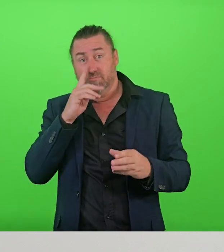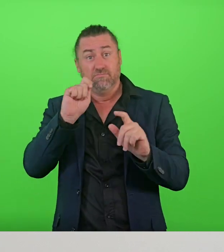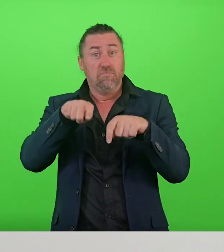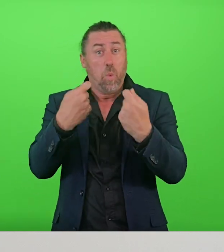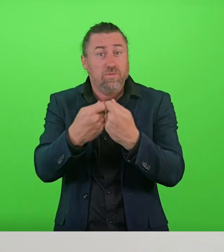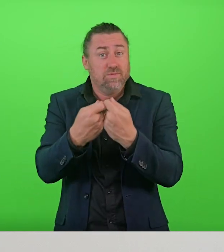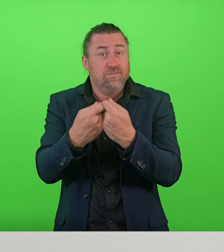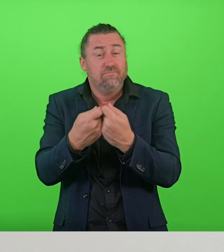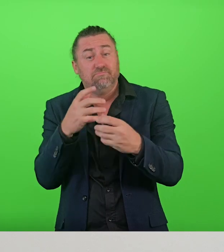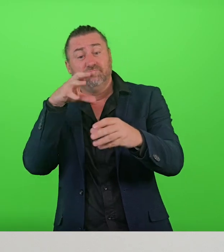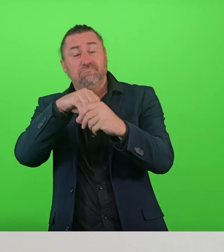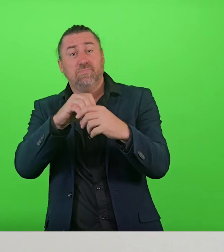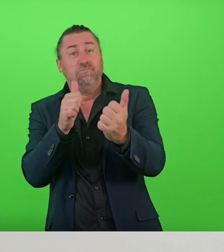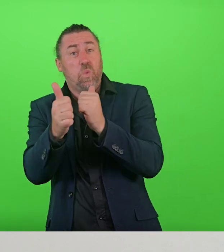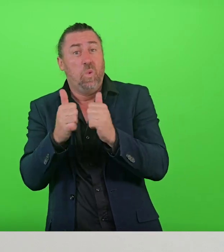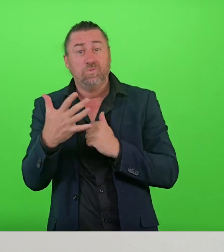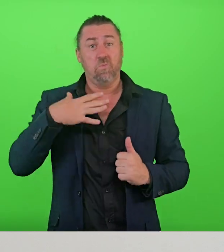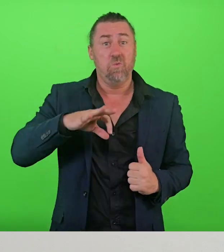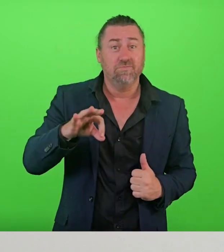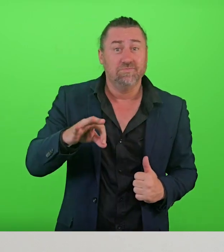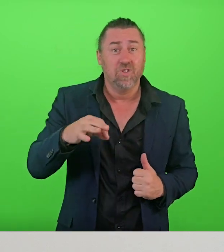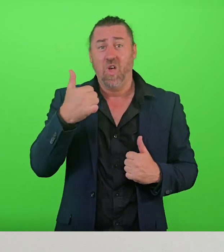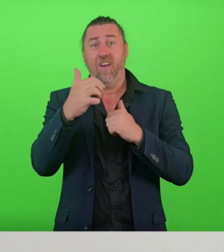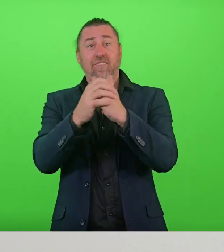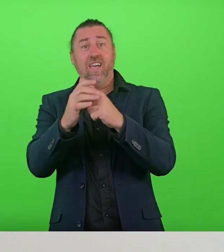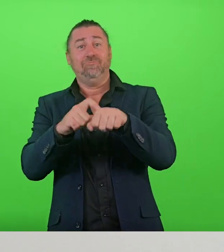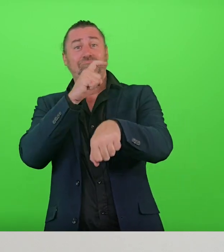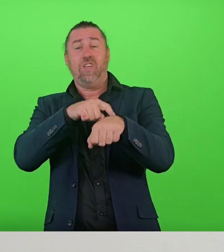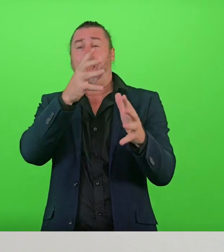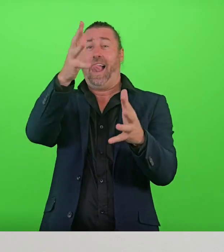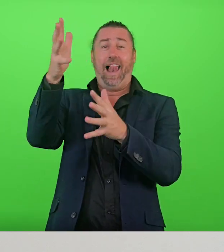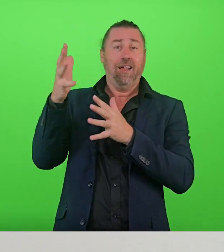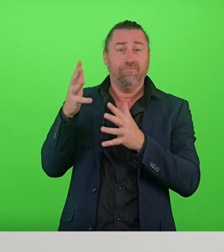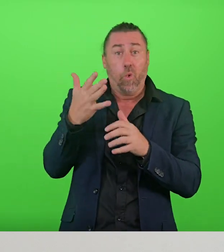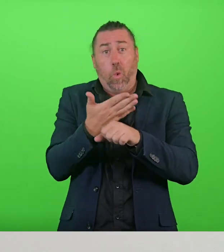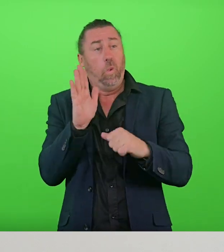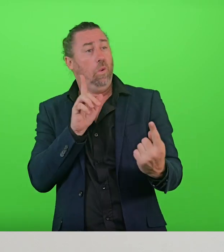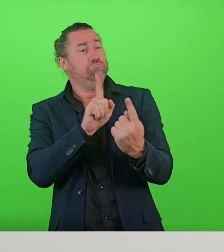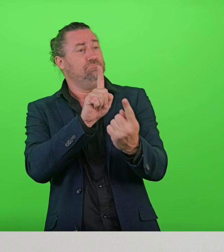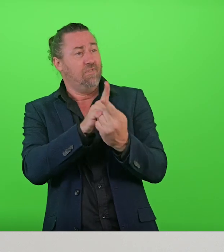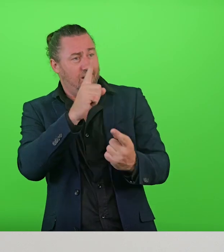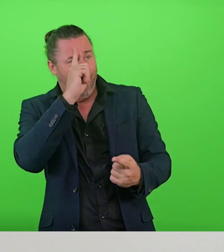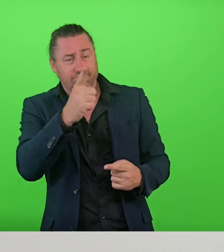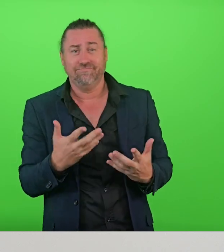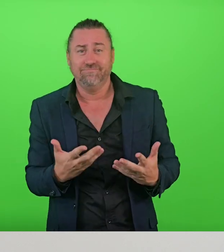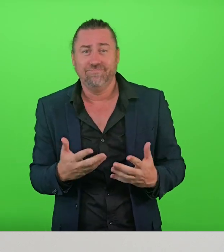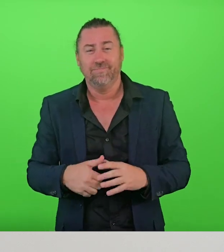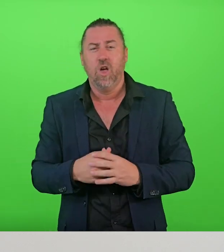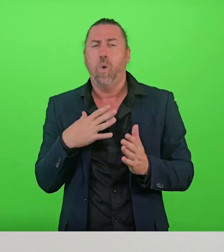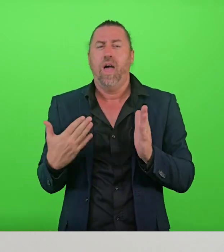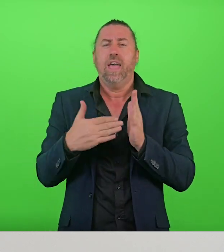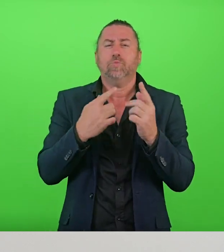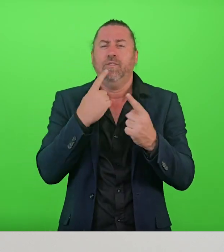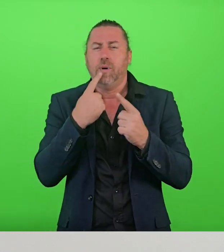team sports for some people is a great way to get active, maintain friendships and, of course, form new friendships. Further